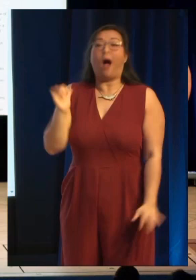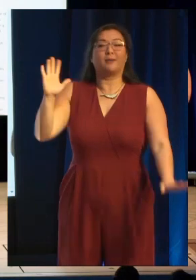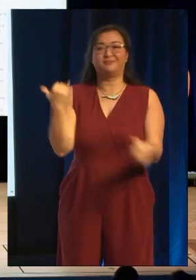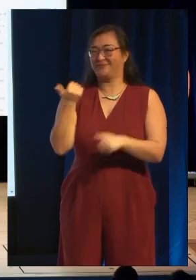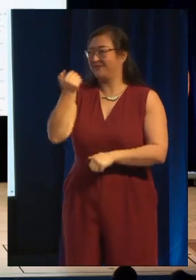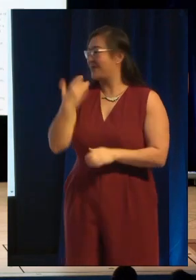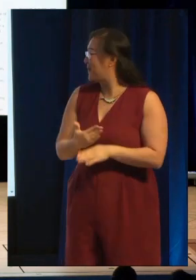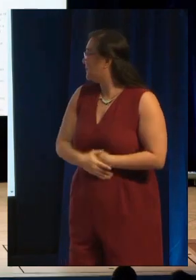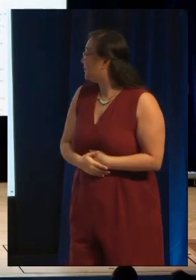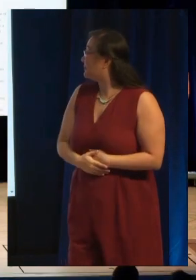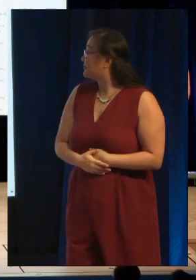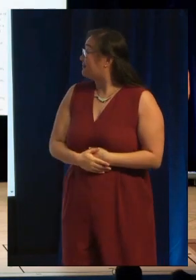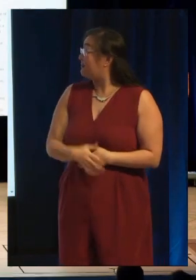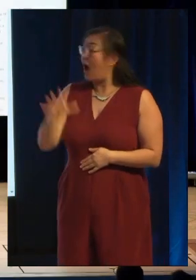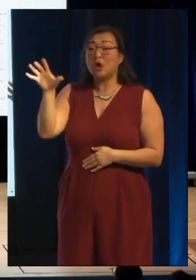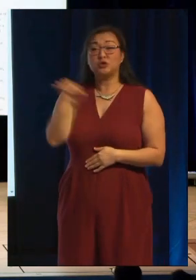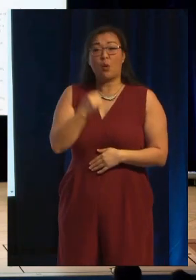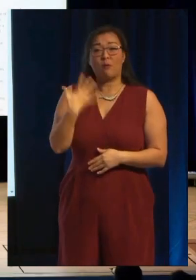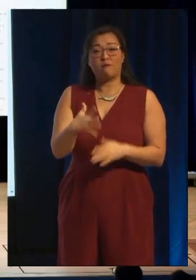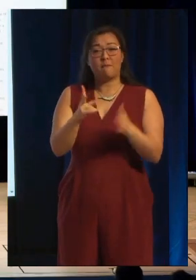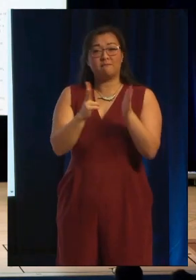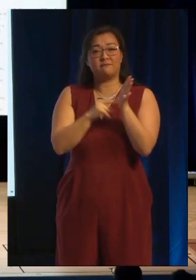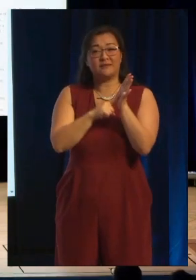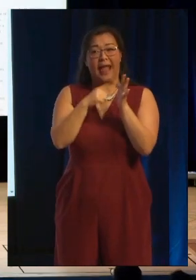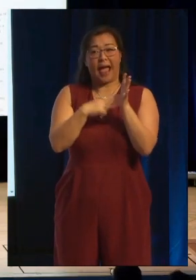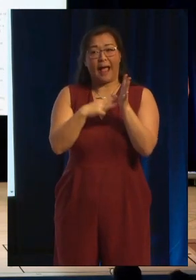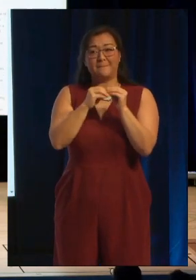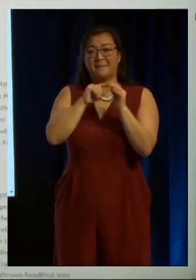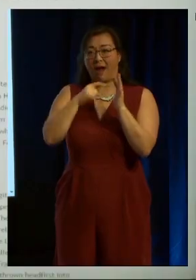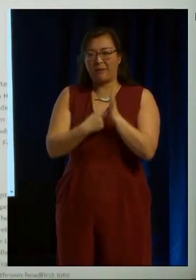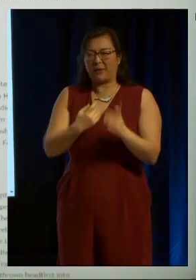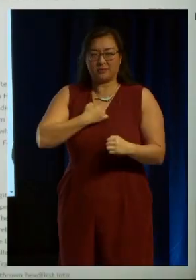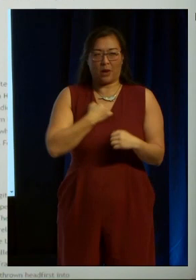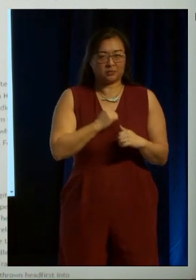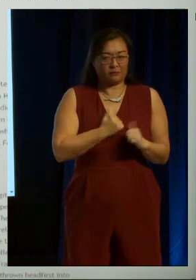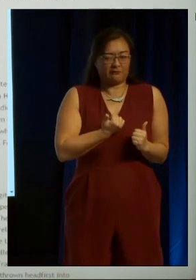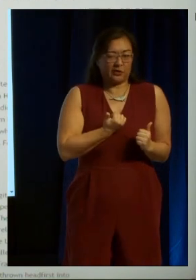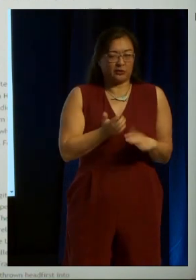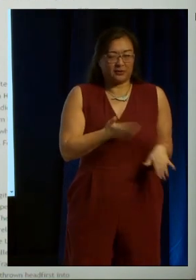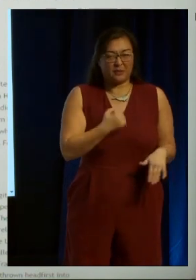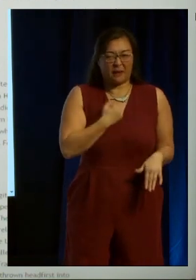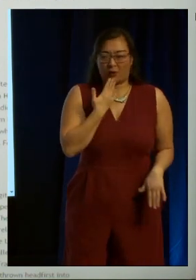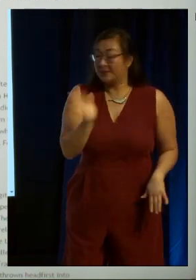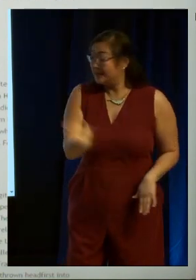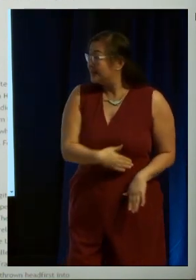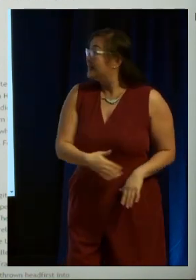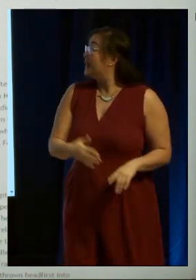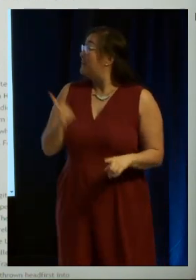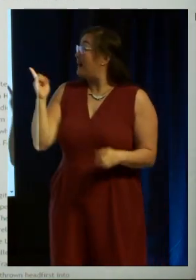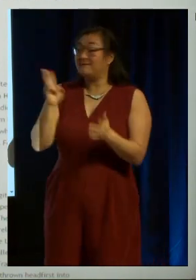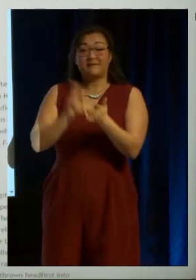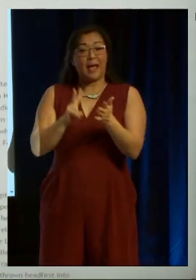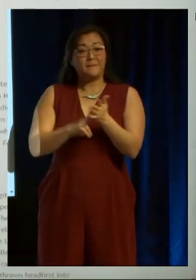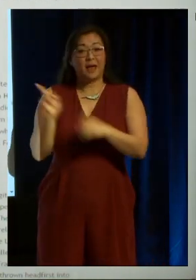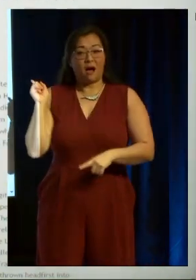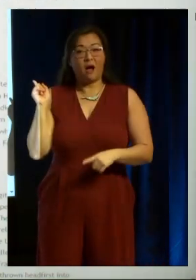I'll nick one from Vlambeer because we don't have a very good one, which is my fault. But Vlambeer, Rami from